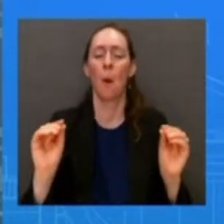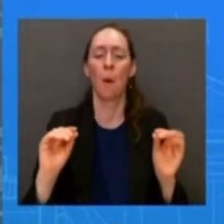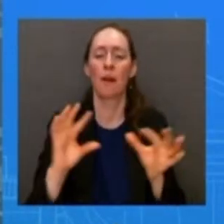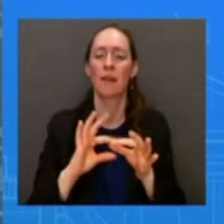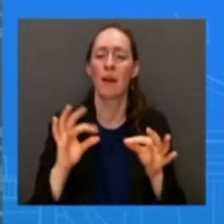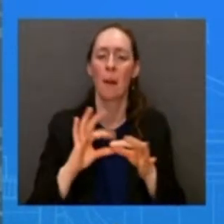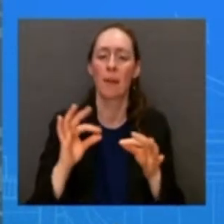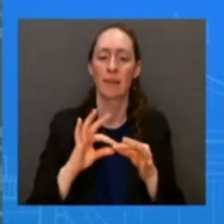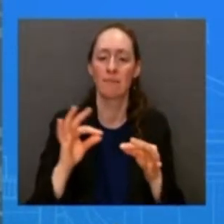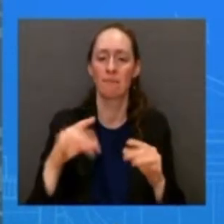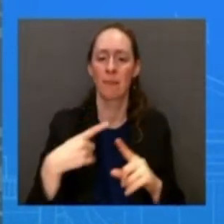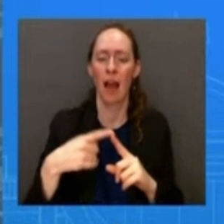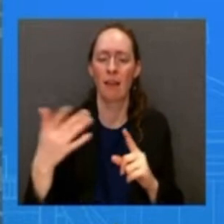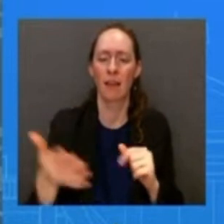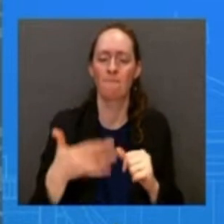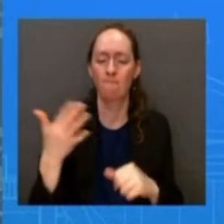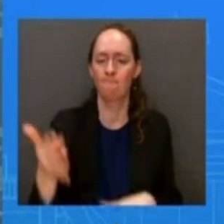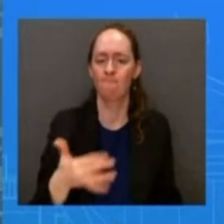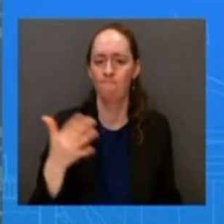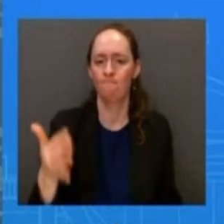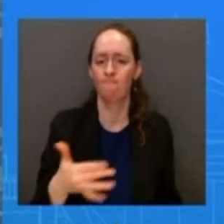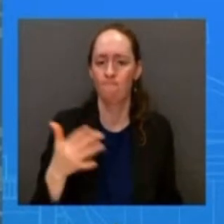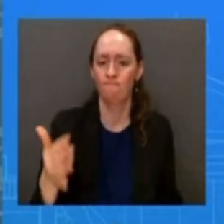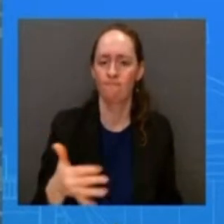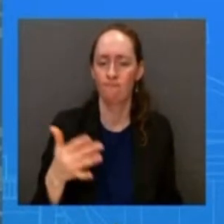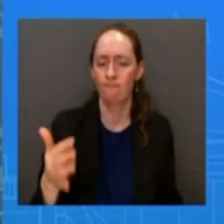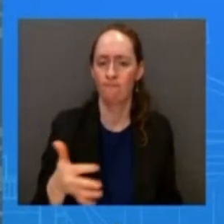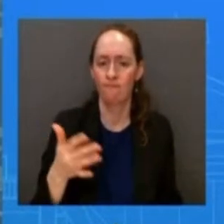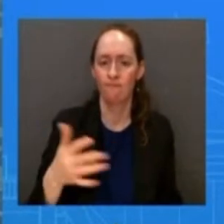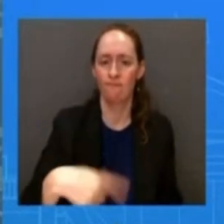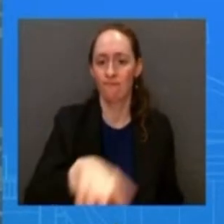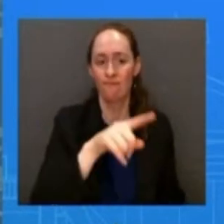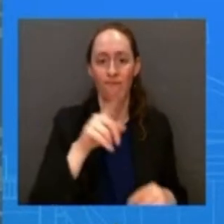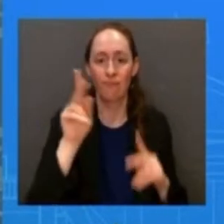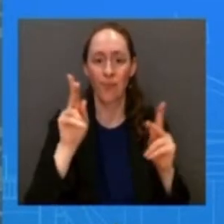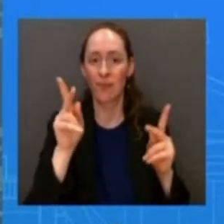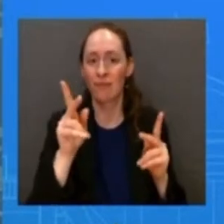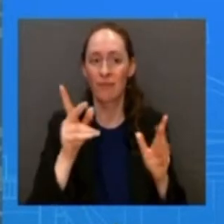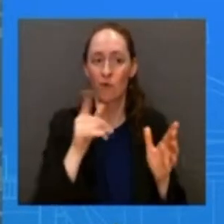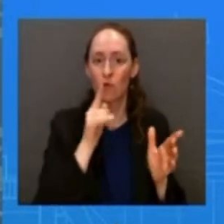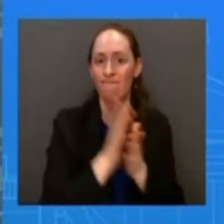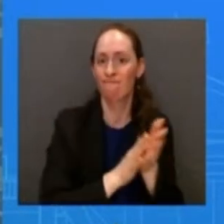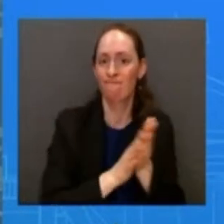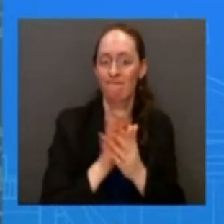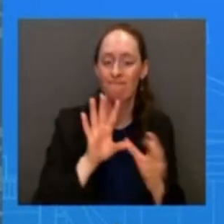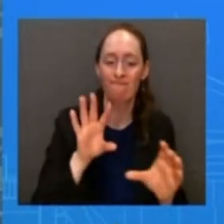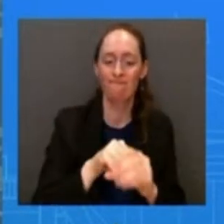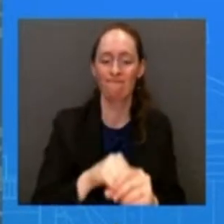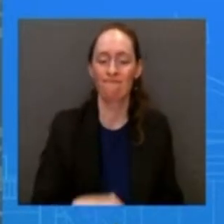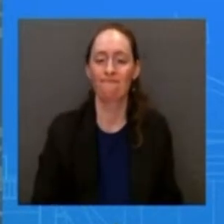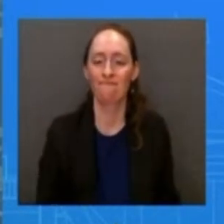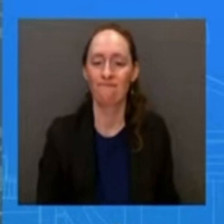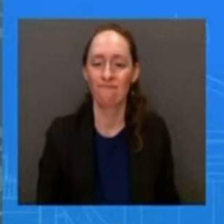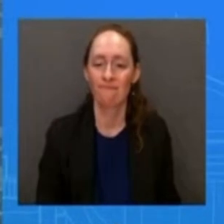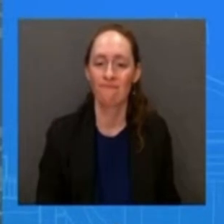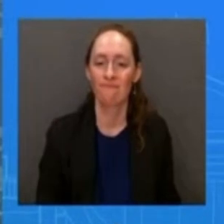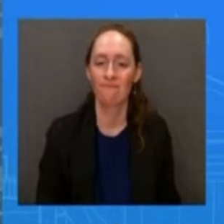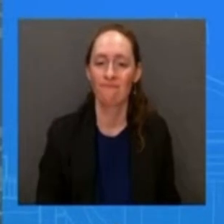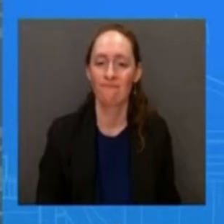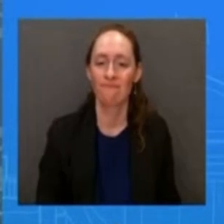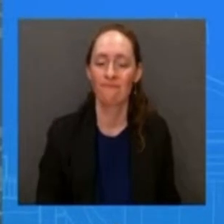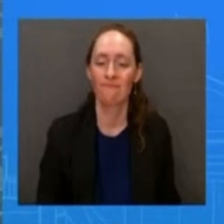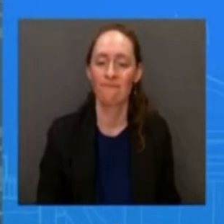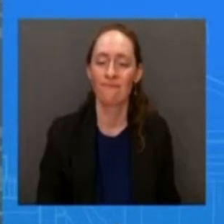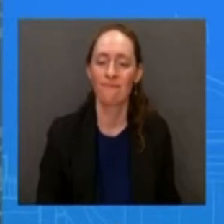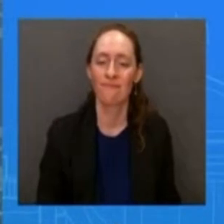know wanting interest in and running for uh for that senate seat thanks in his speech to the county's last hour